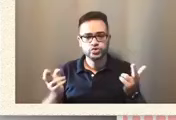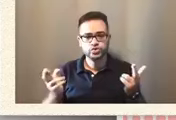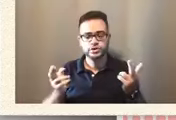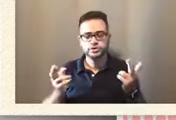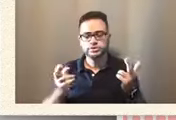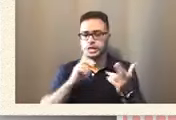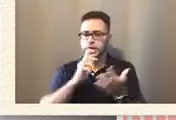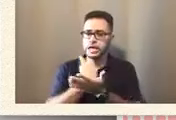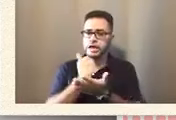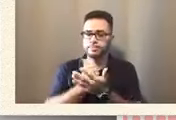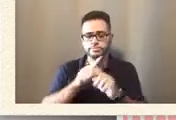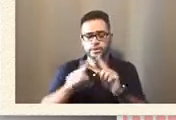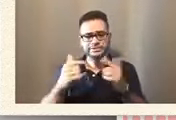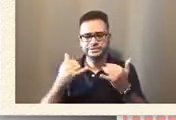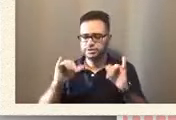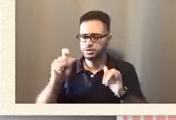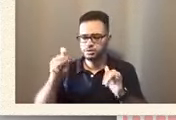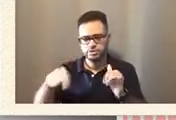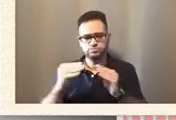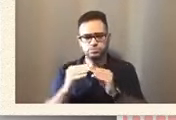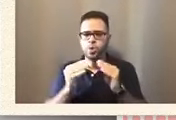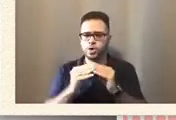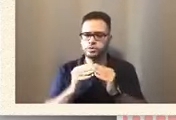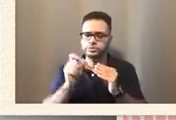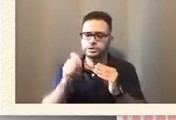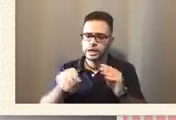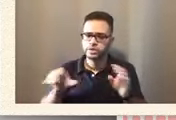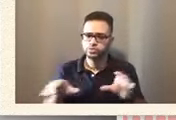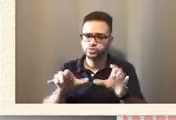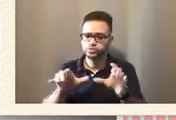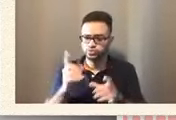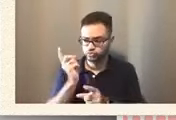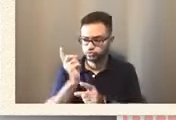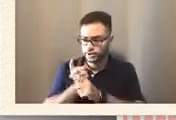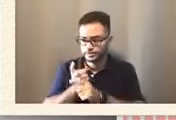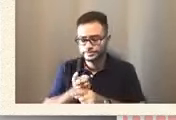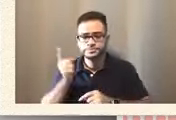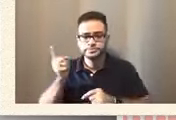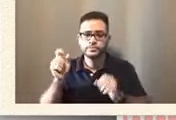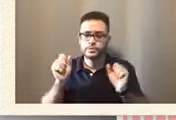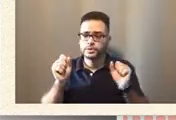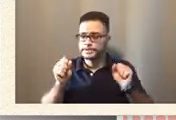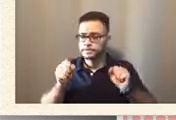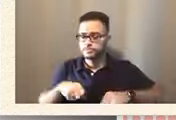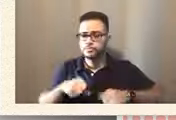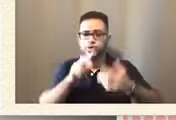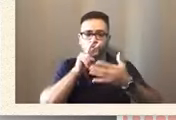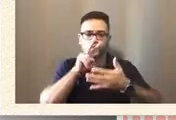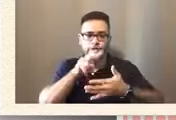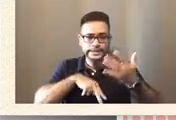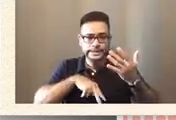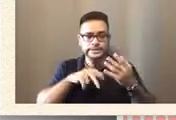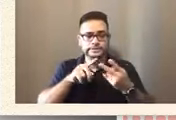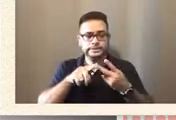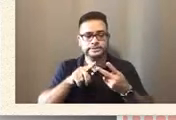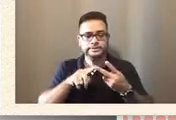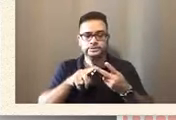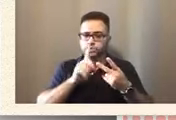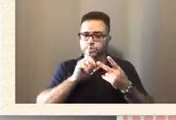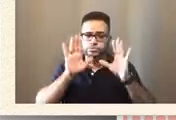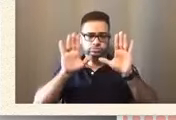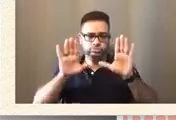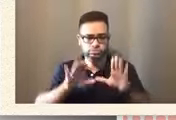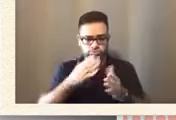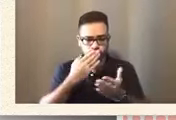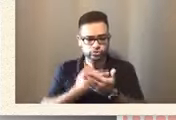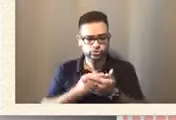be done. Right? Right. He is able to read excellently. He's able to do all of the things.